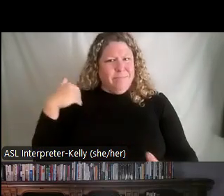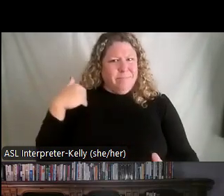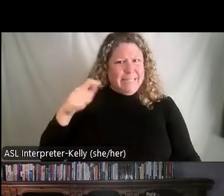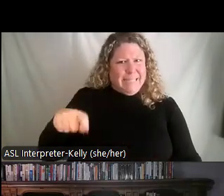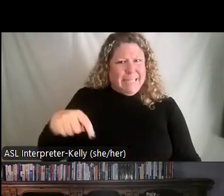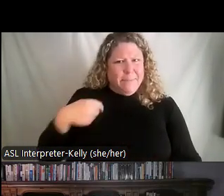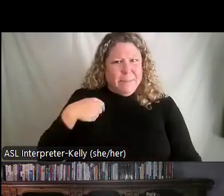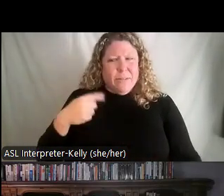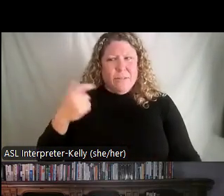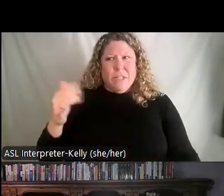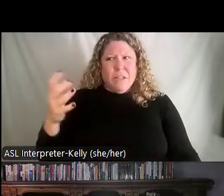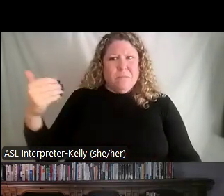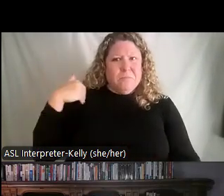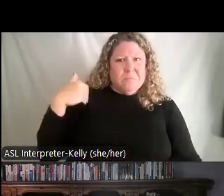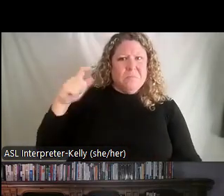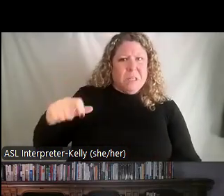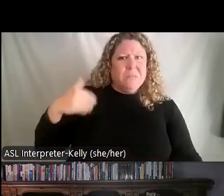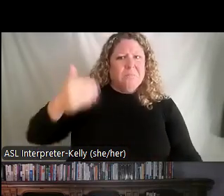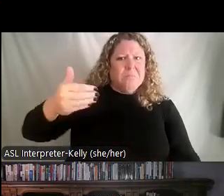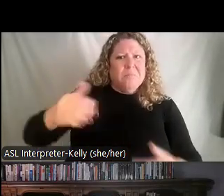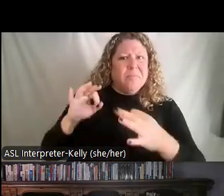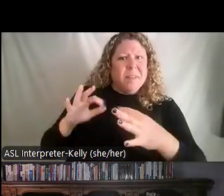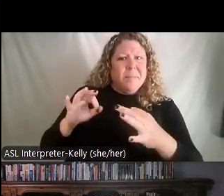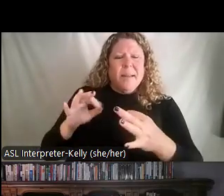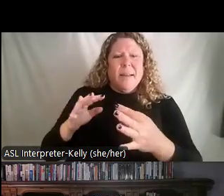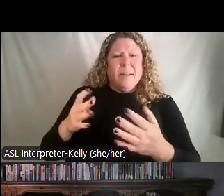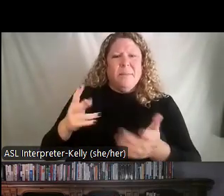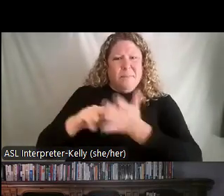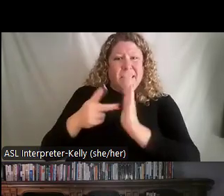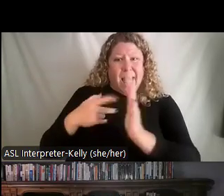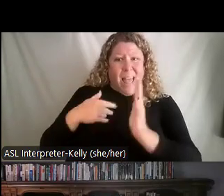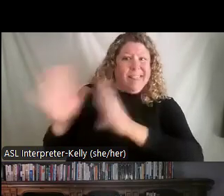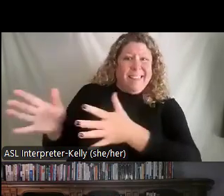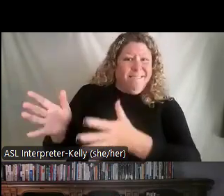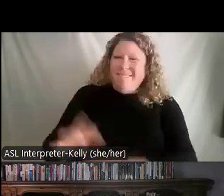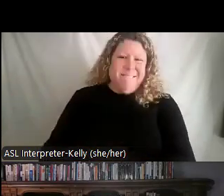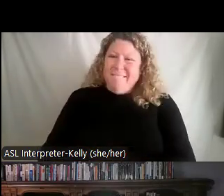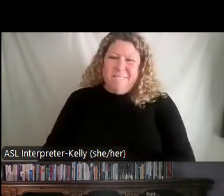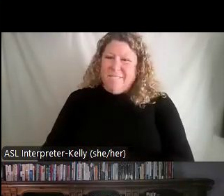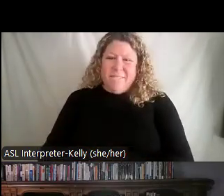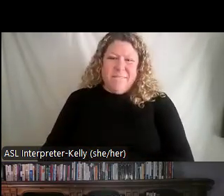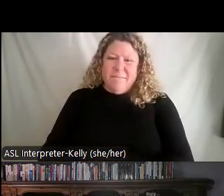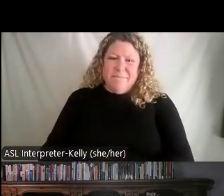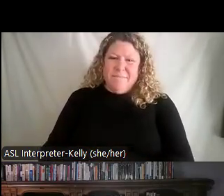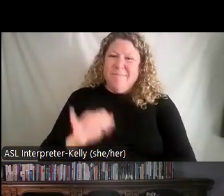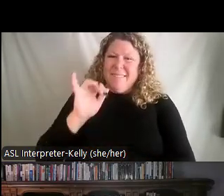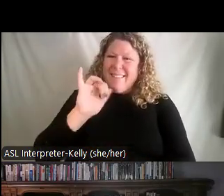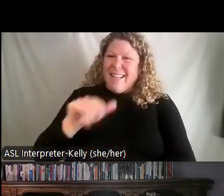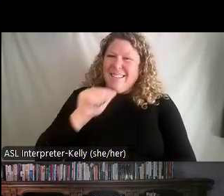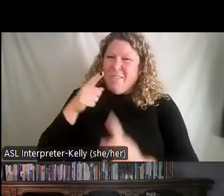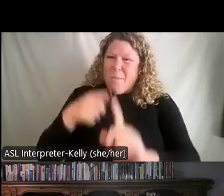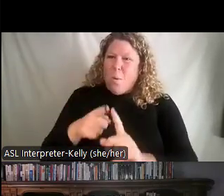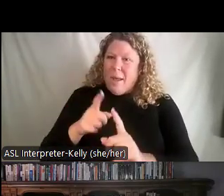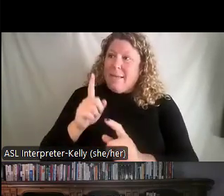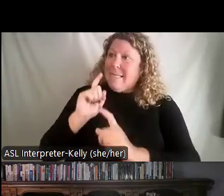get feedback from you, but you can't just leave them alone, right? That's, that's, that's really not what delegating